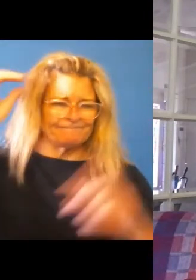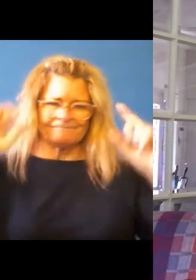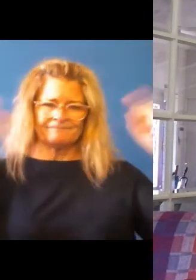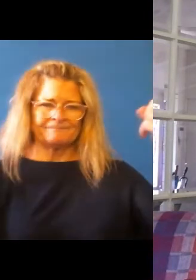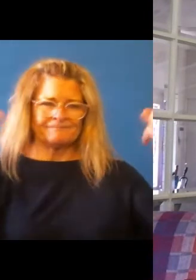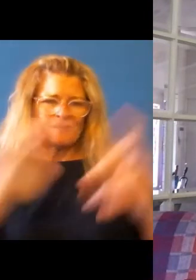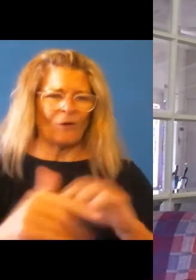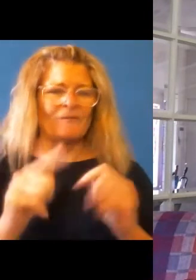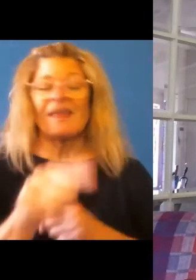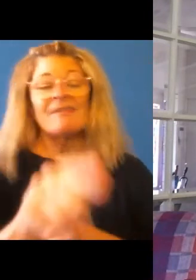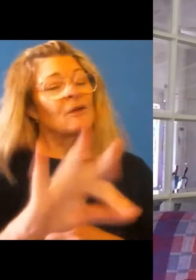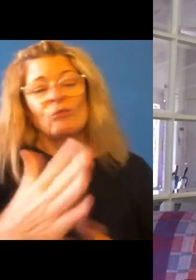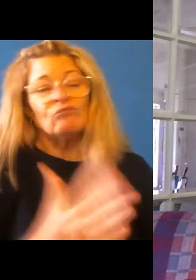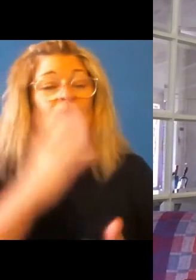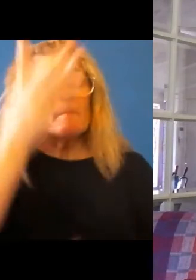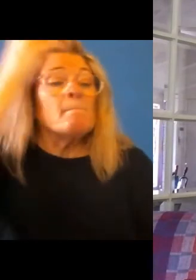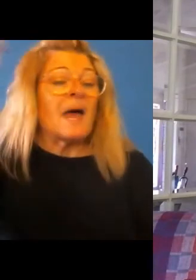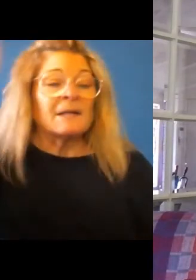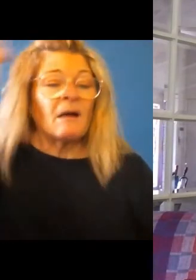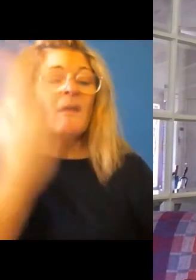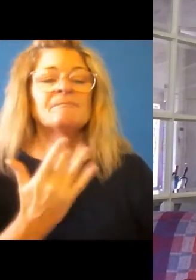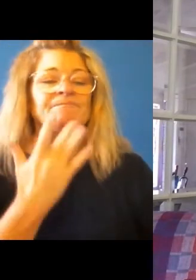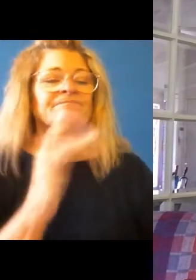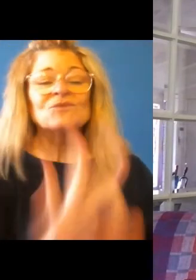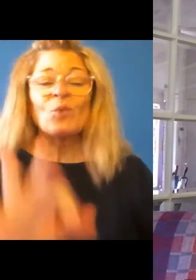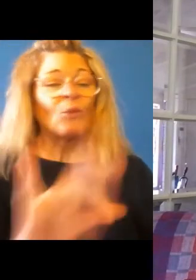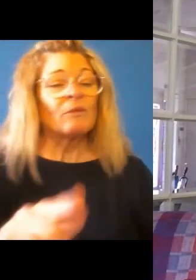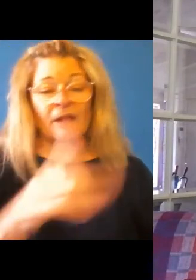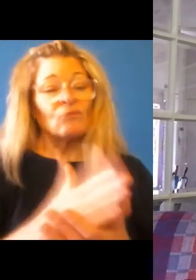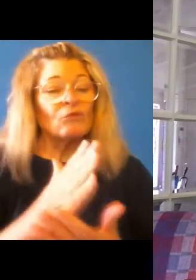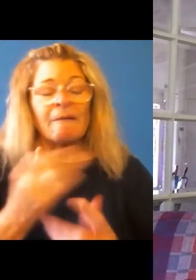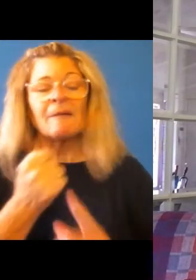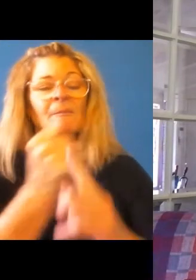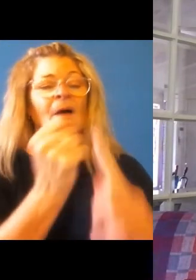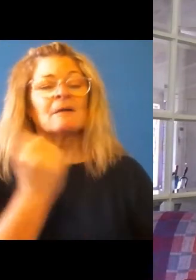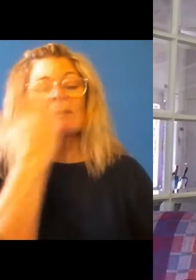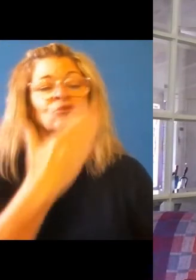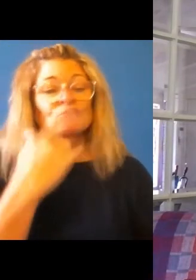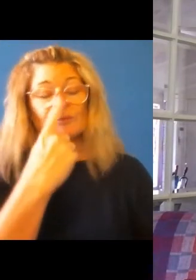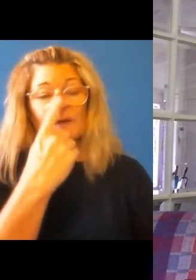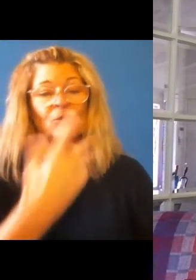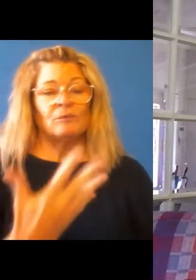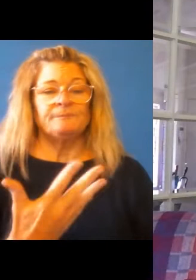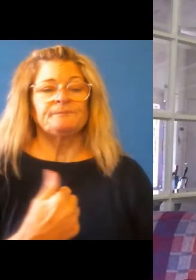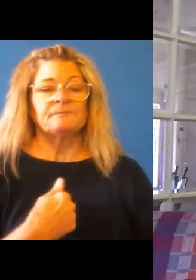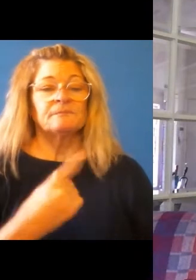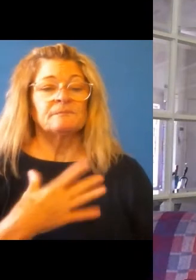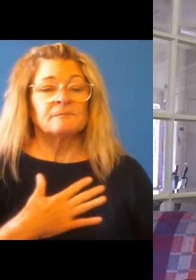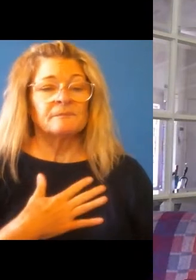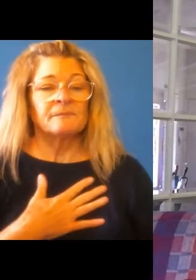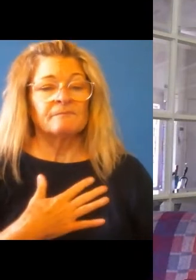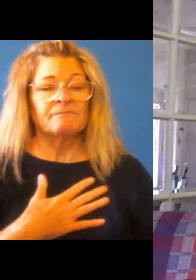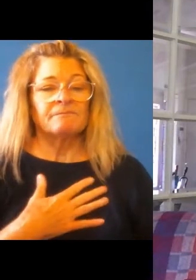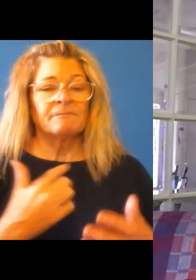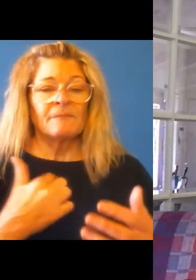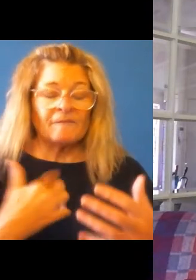health medical issues that, that impact on us. And so it's about getting that understanding. But look, I've, um, I guess had some successes